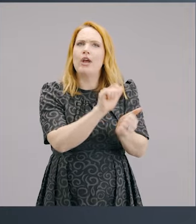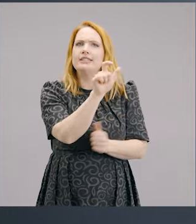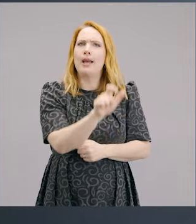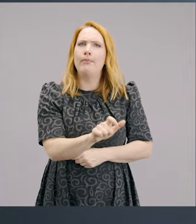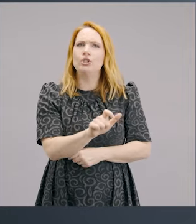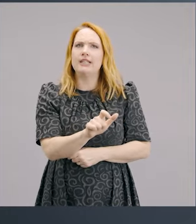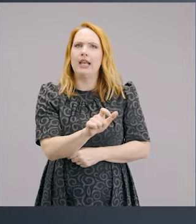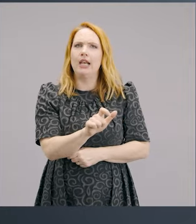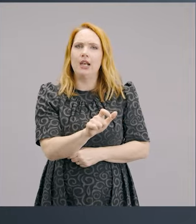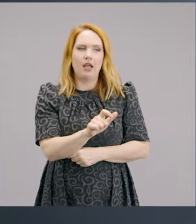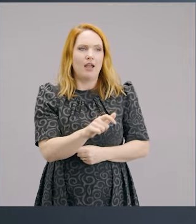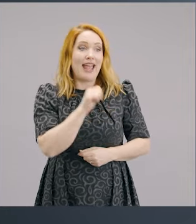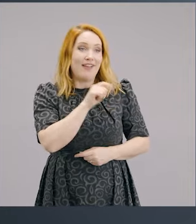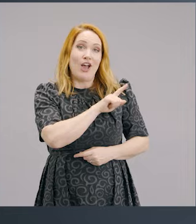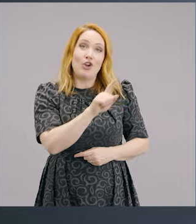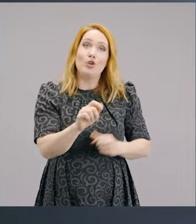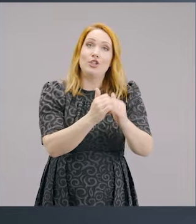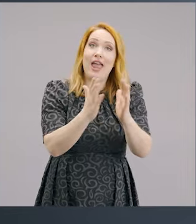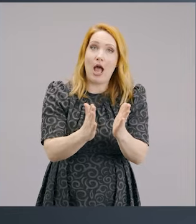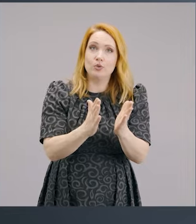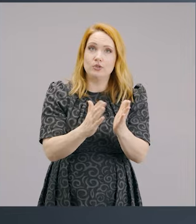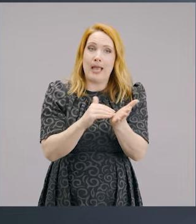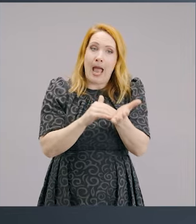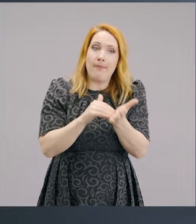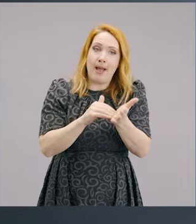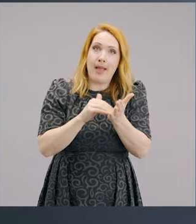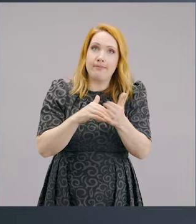the standard rates of what he was doing.